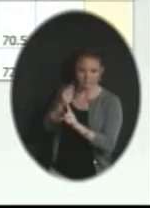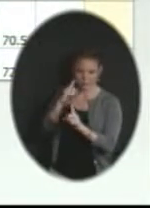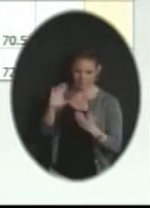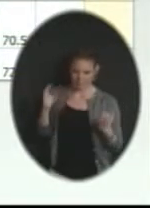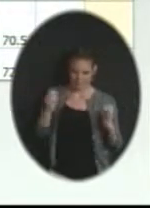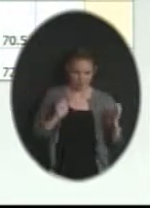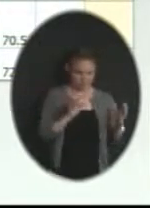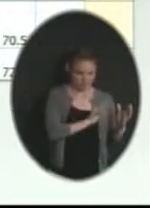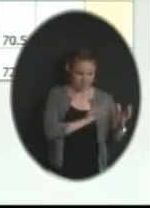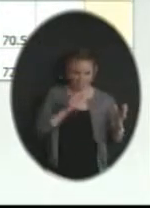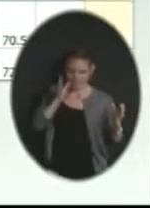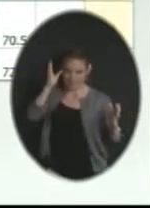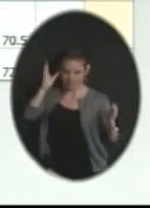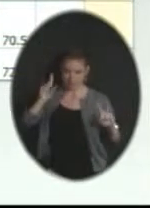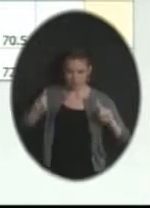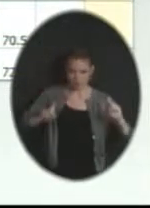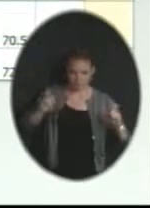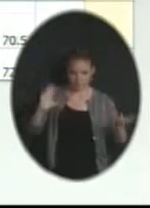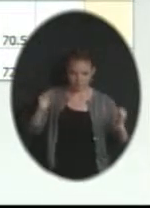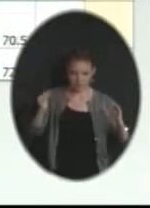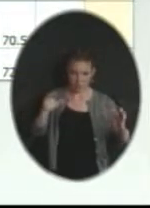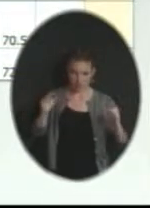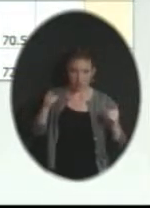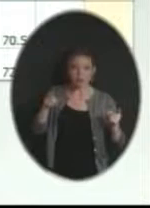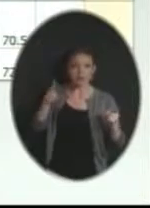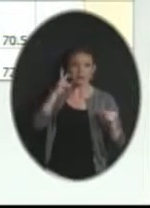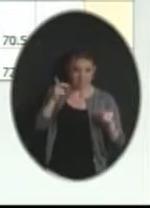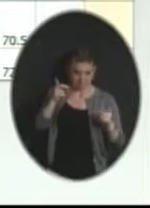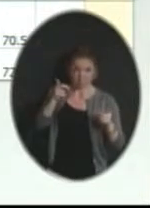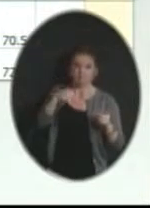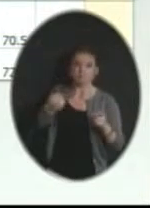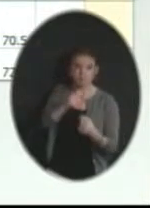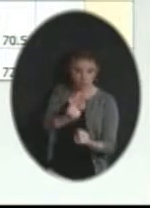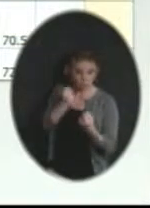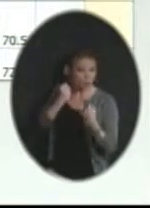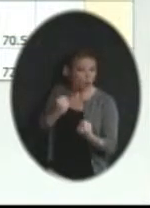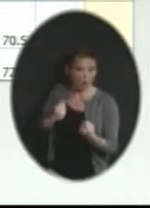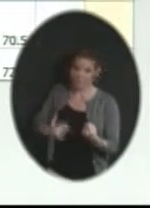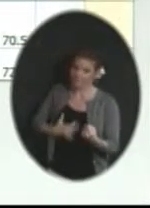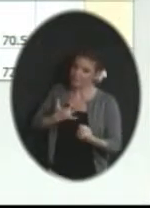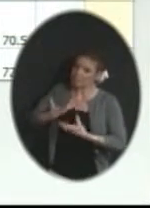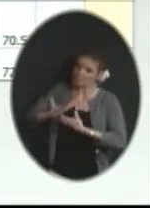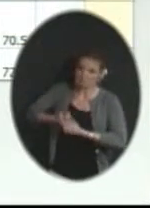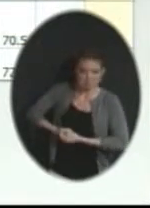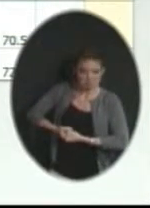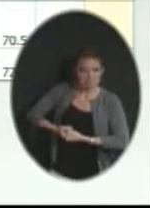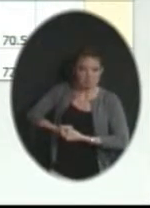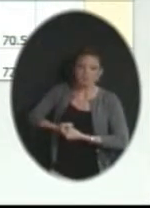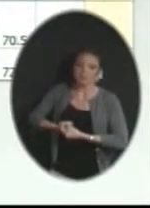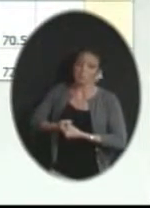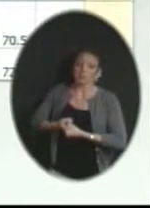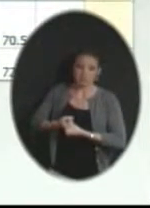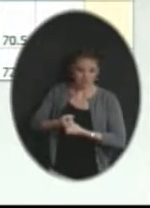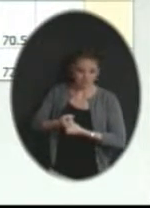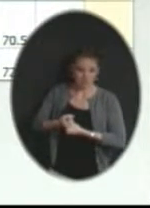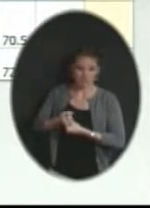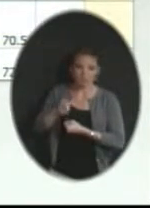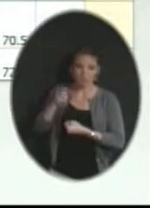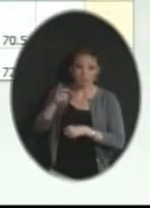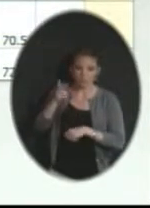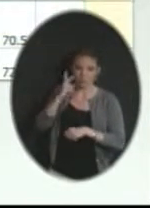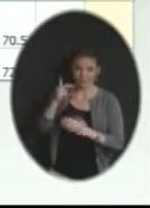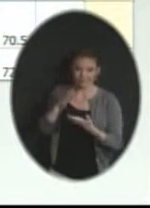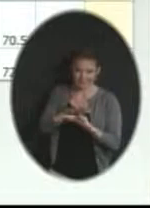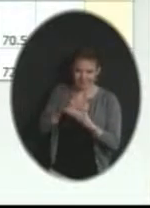had some comparability. You can also see that those are strong, and we feel good about those. And again, we look at that nice